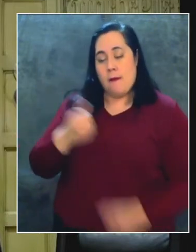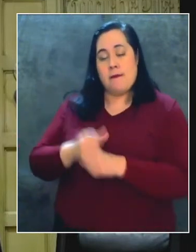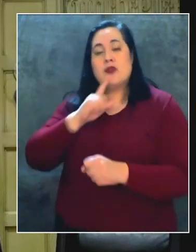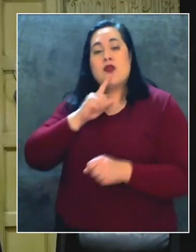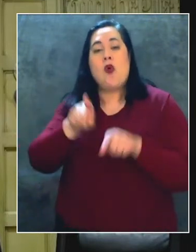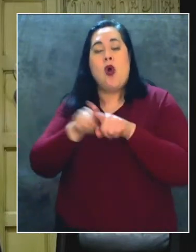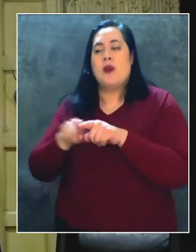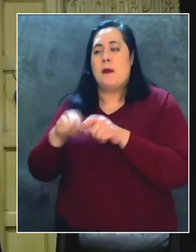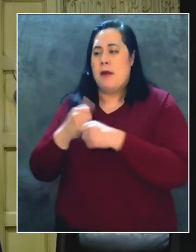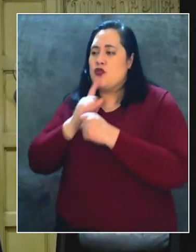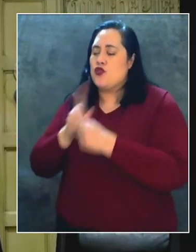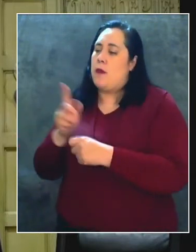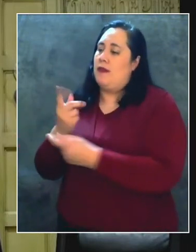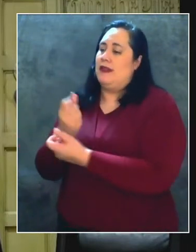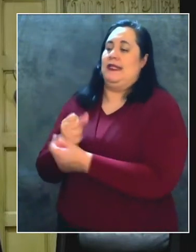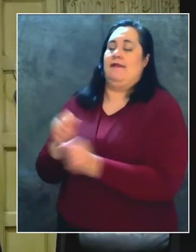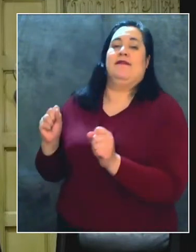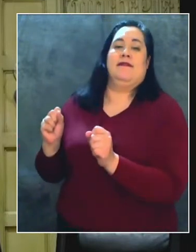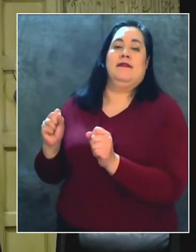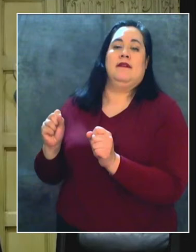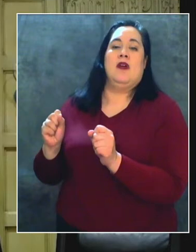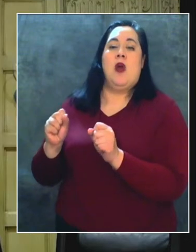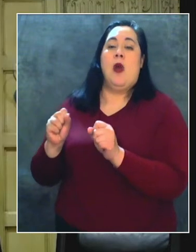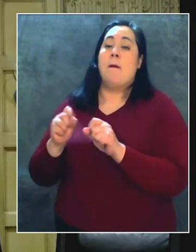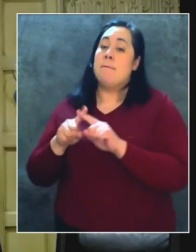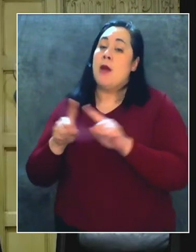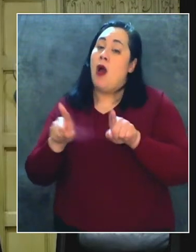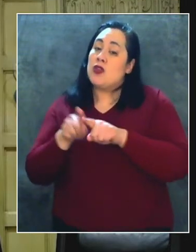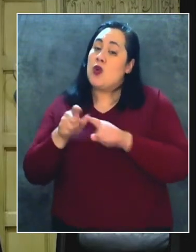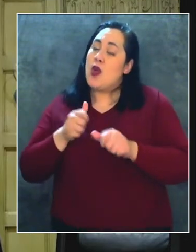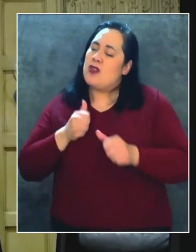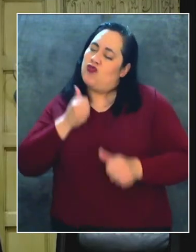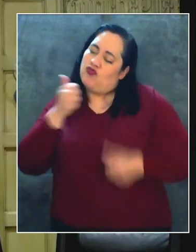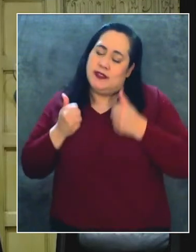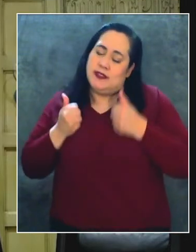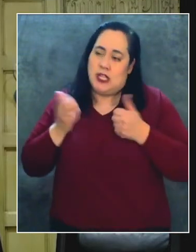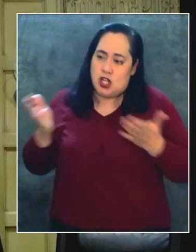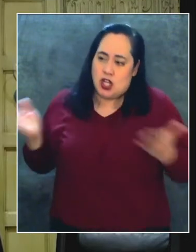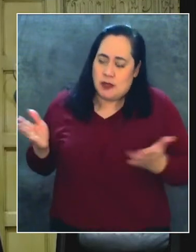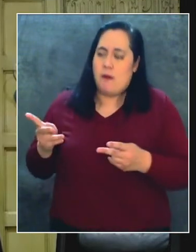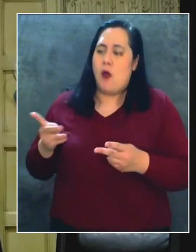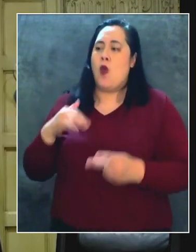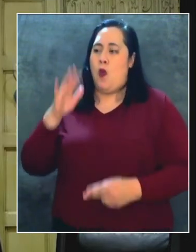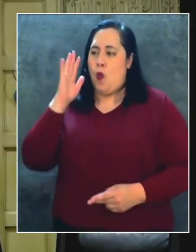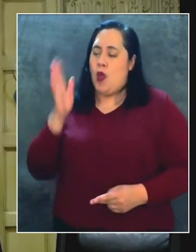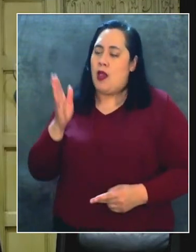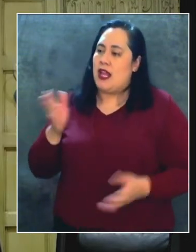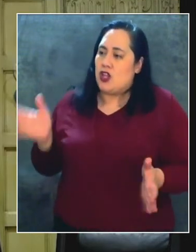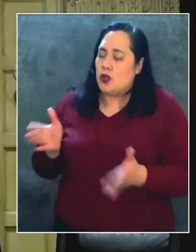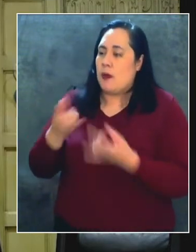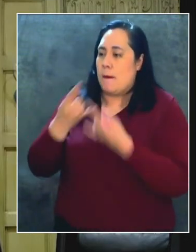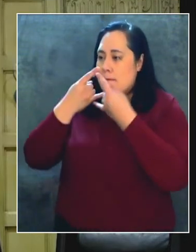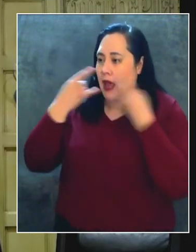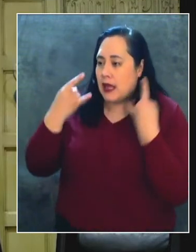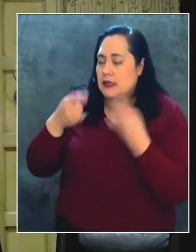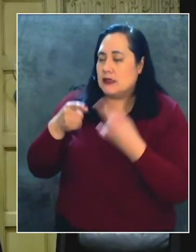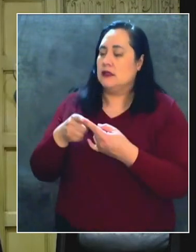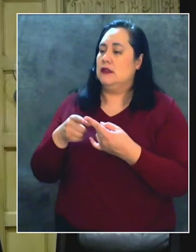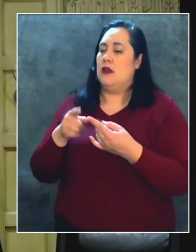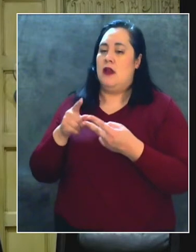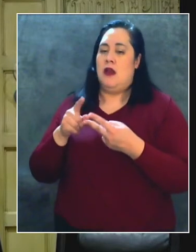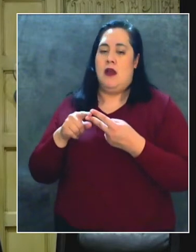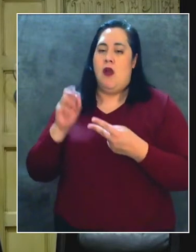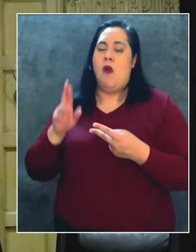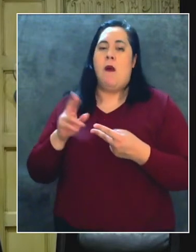enforce people's safety and aggressively encourage people. We'll be out there with whether it's masks or whether